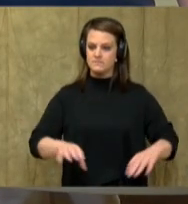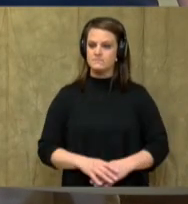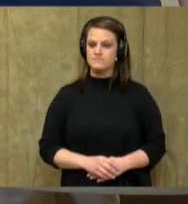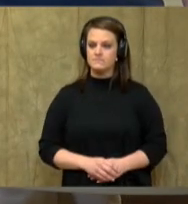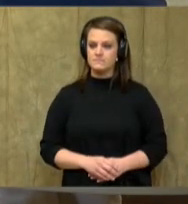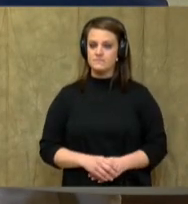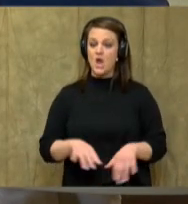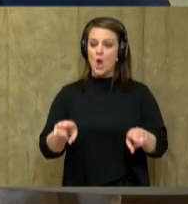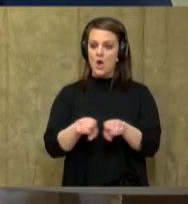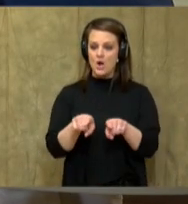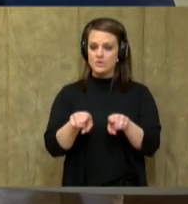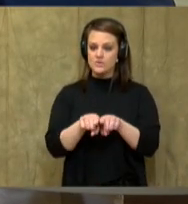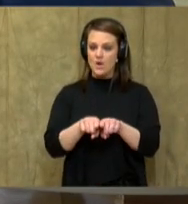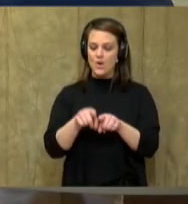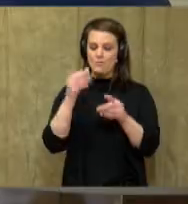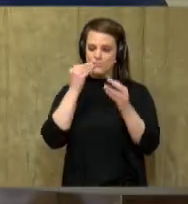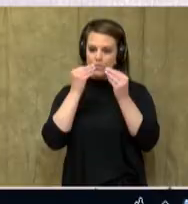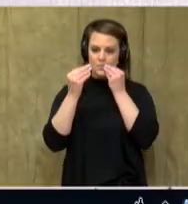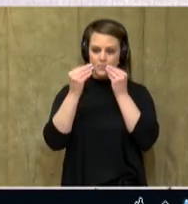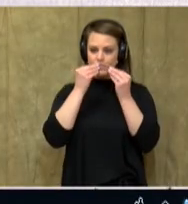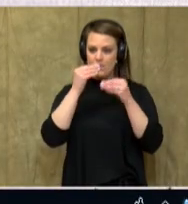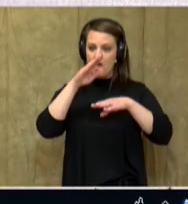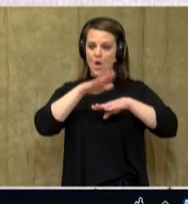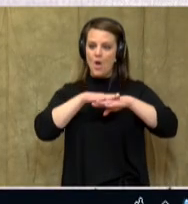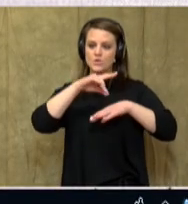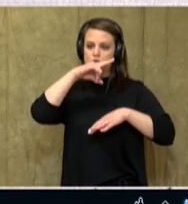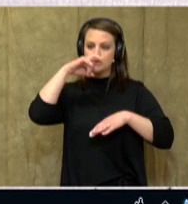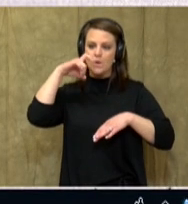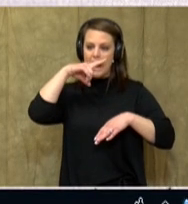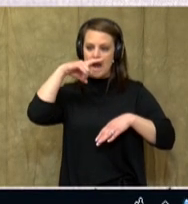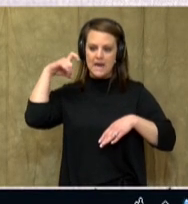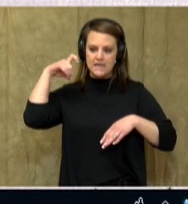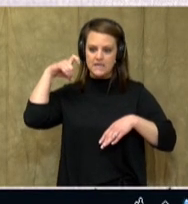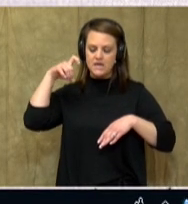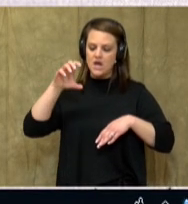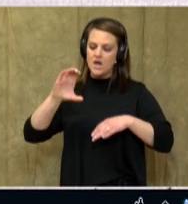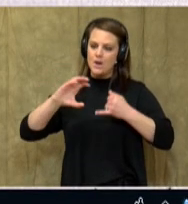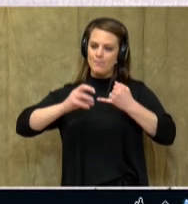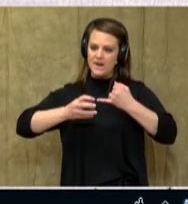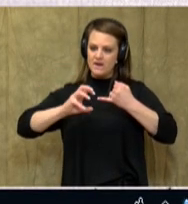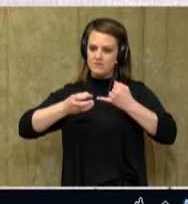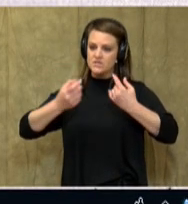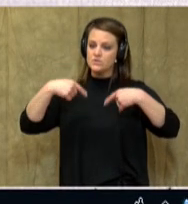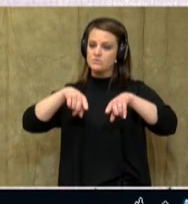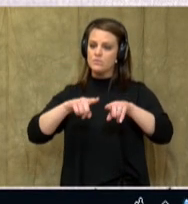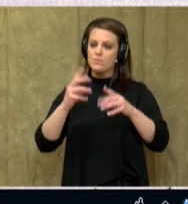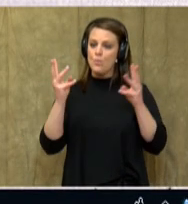They also munched on dried cranberries throughout the winter.